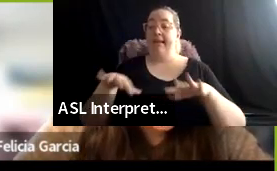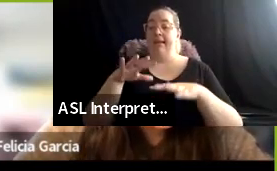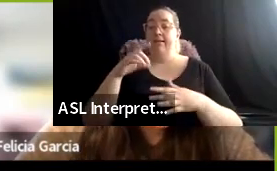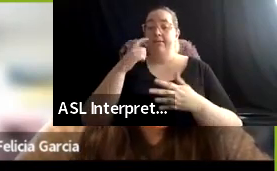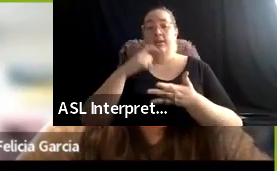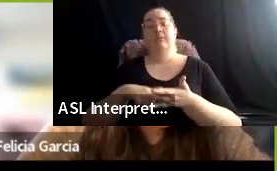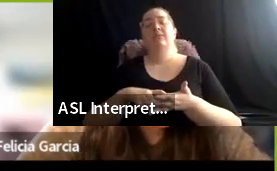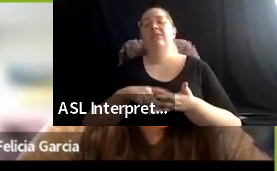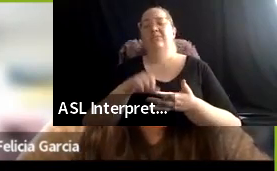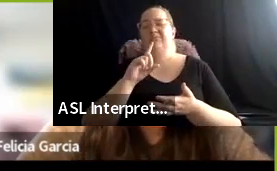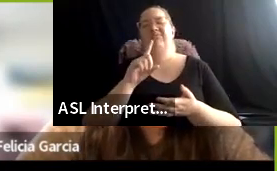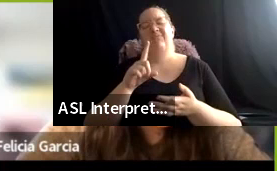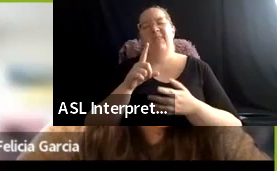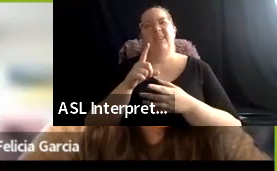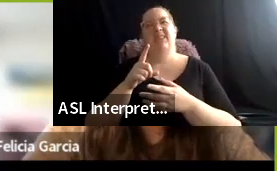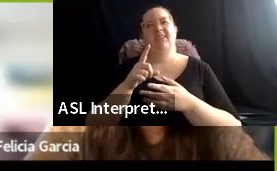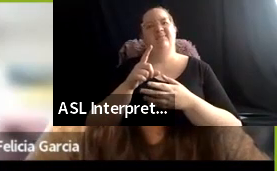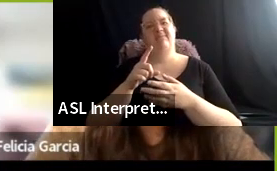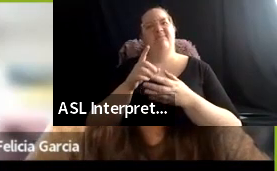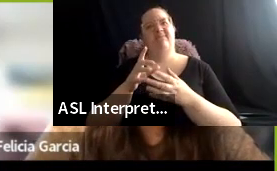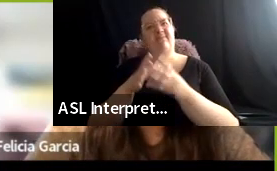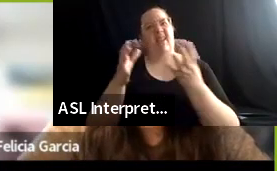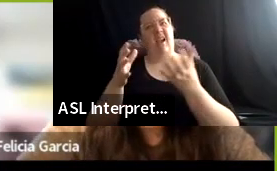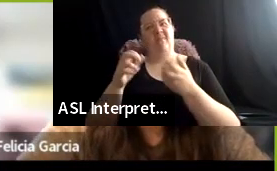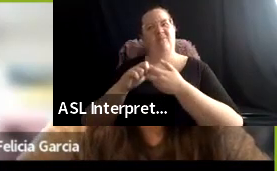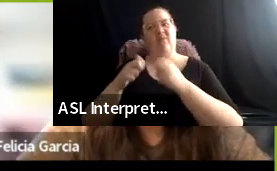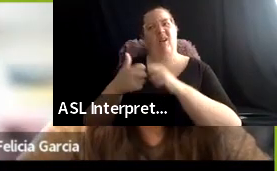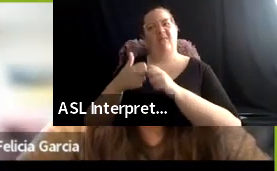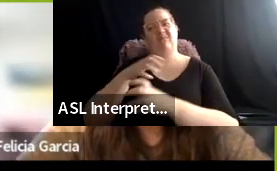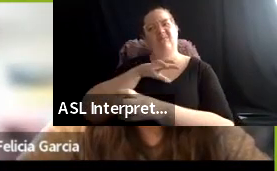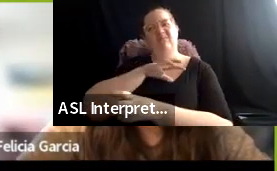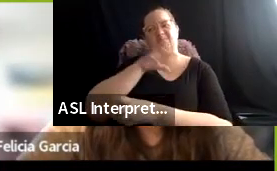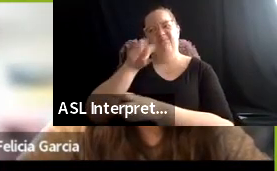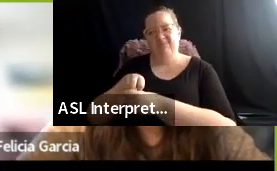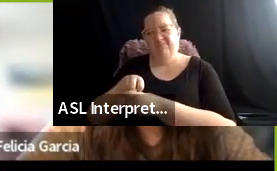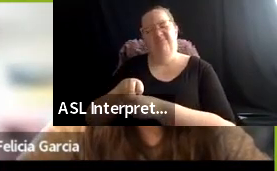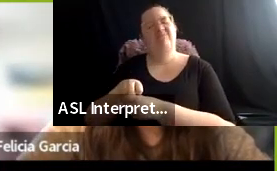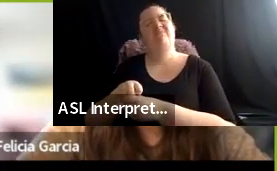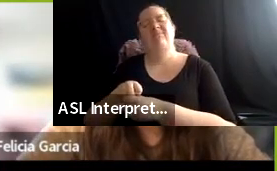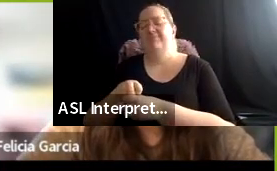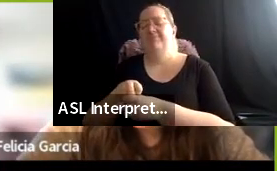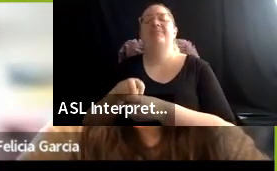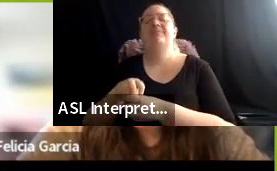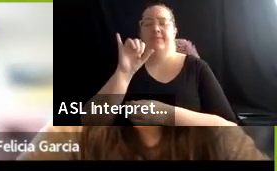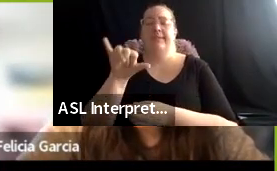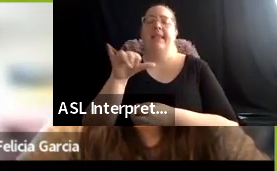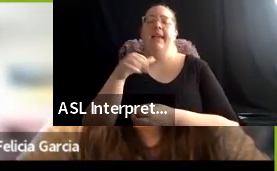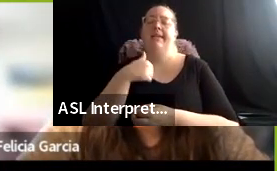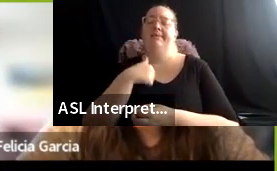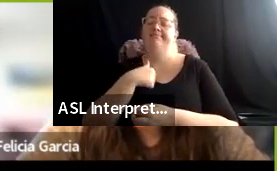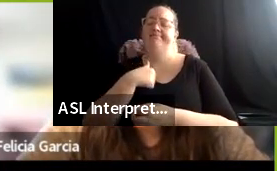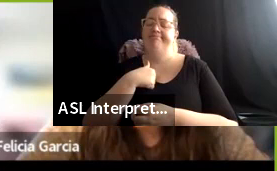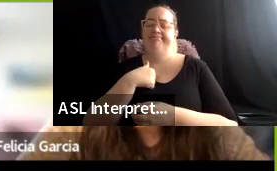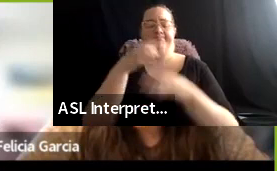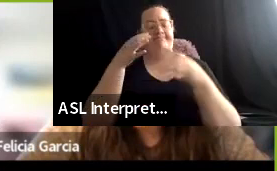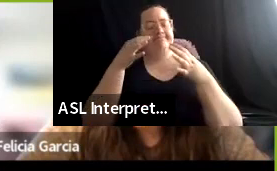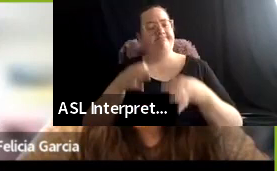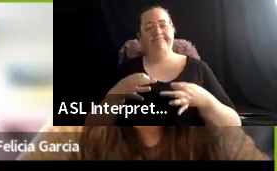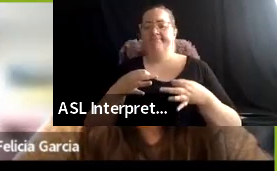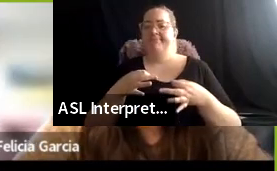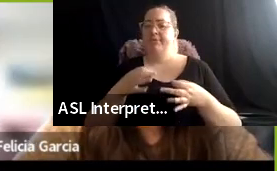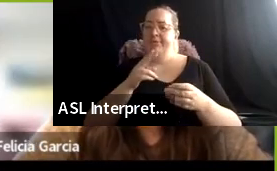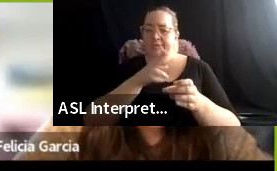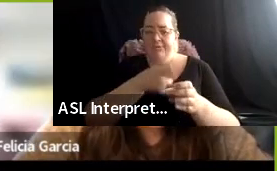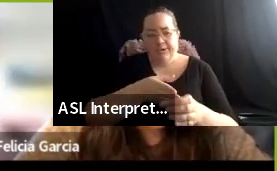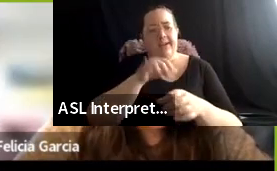problematic. And, um, so that's what led me to, uh, join this working group and,